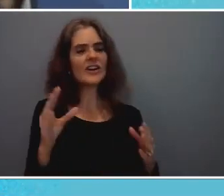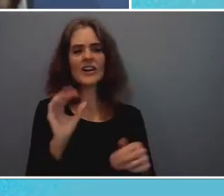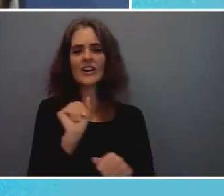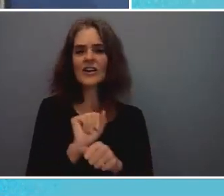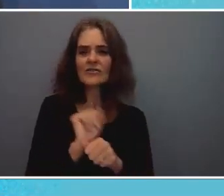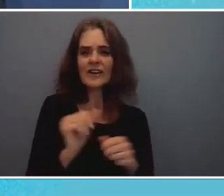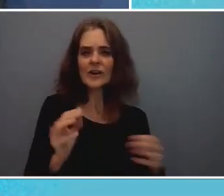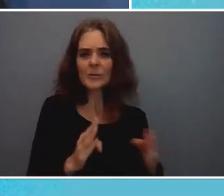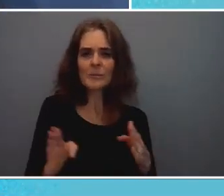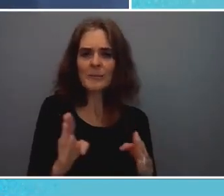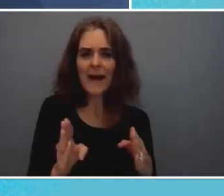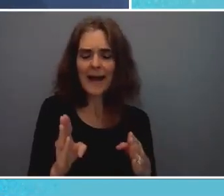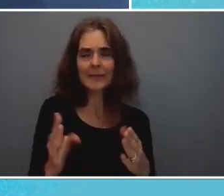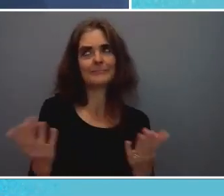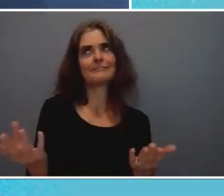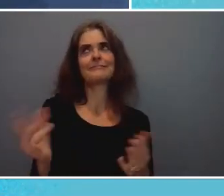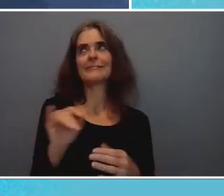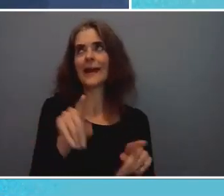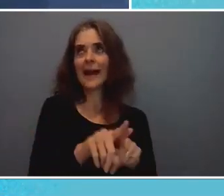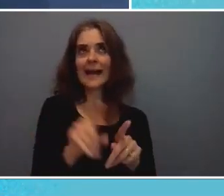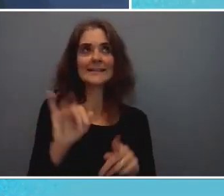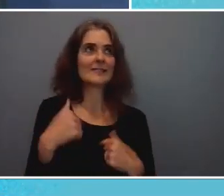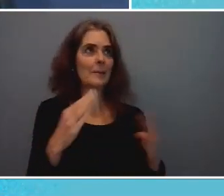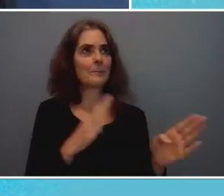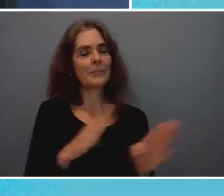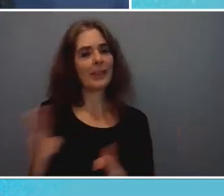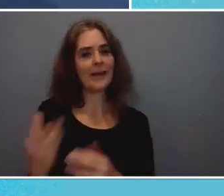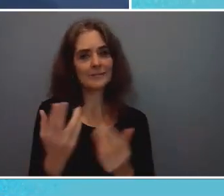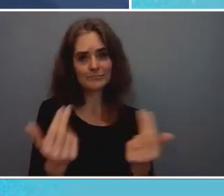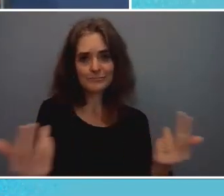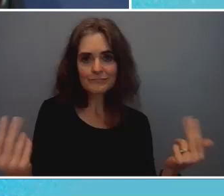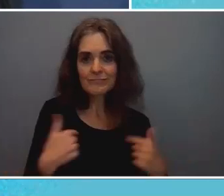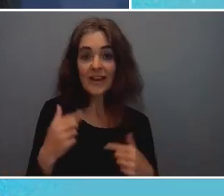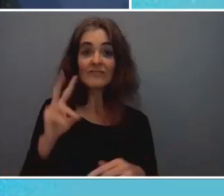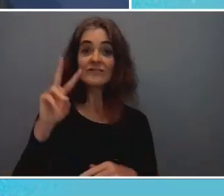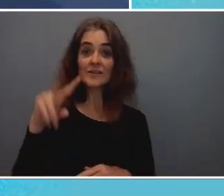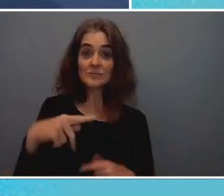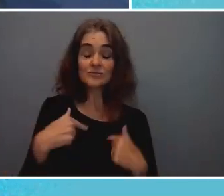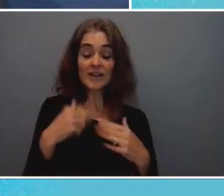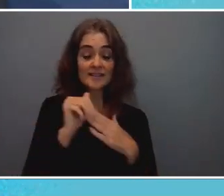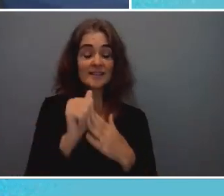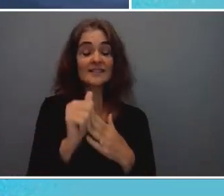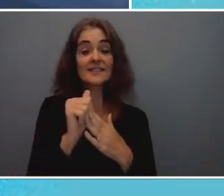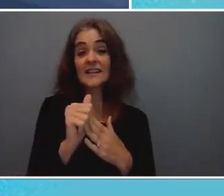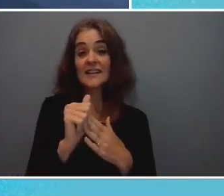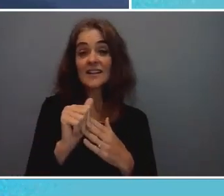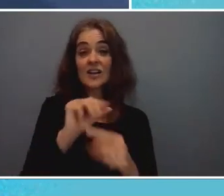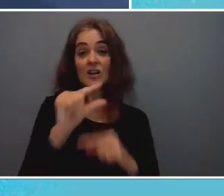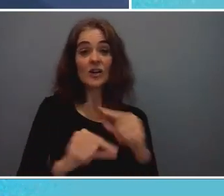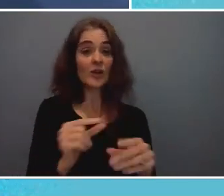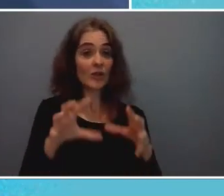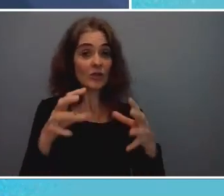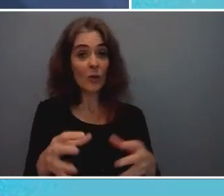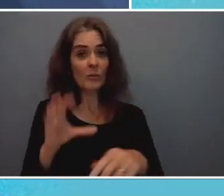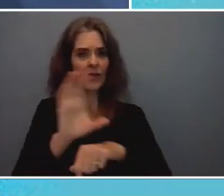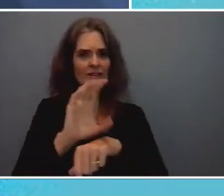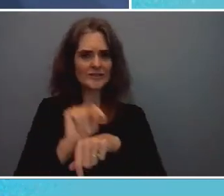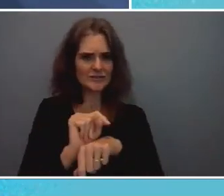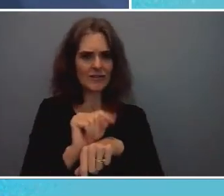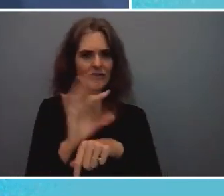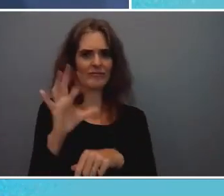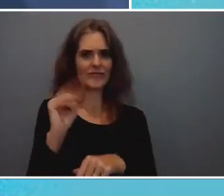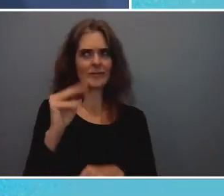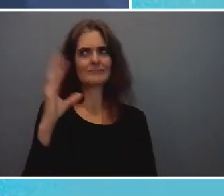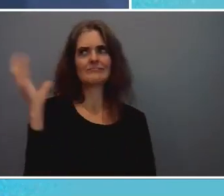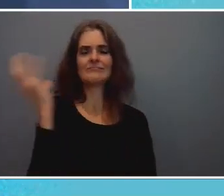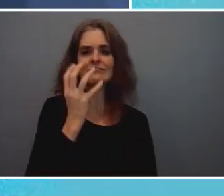a vice president at a leading global consulting firm? And